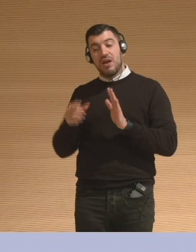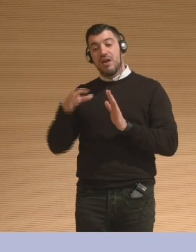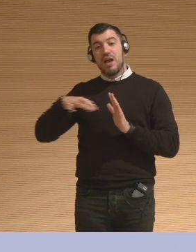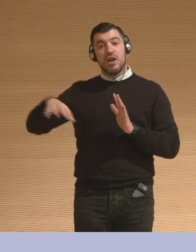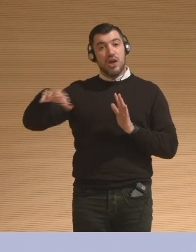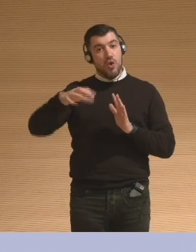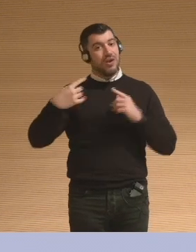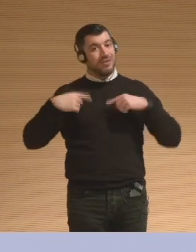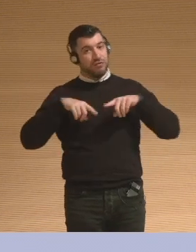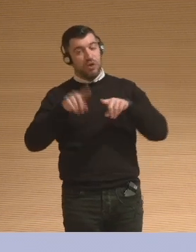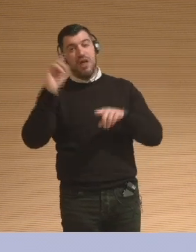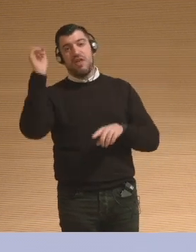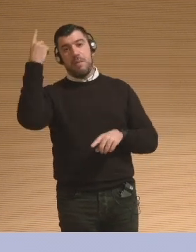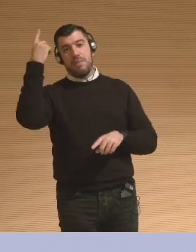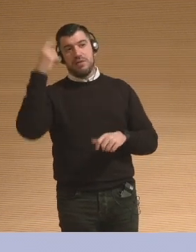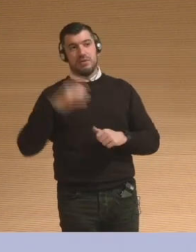Thank you Brenda.